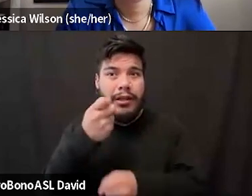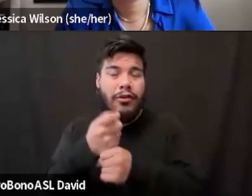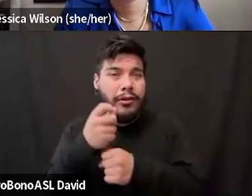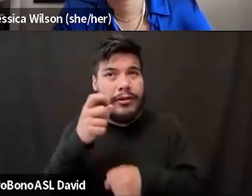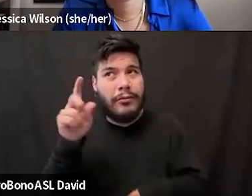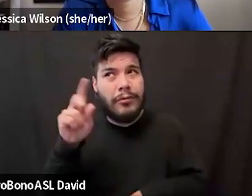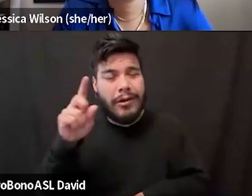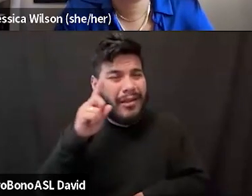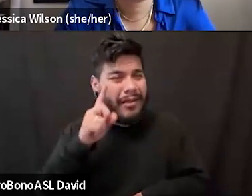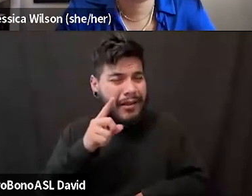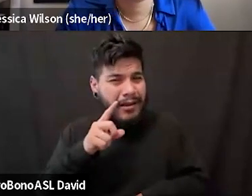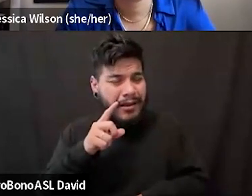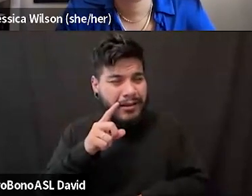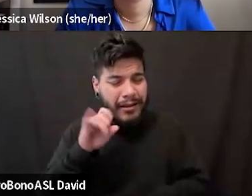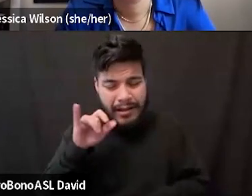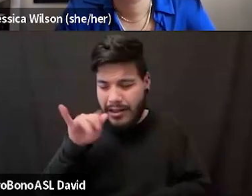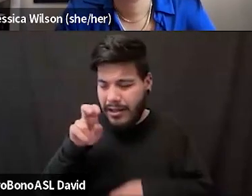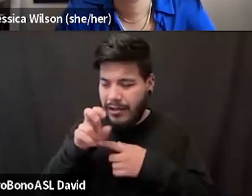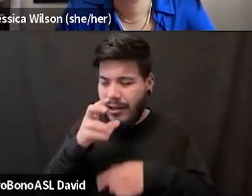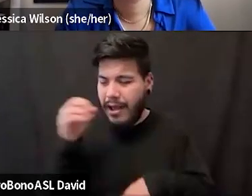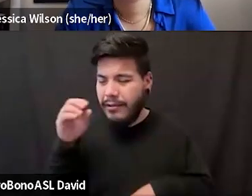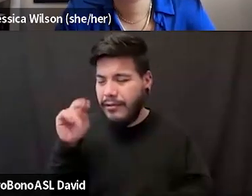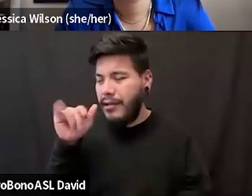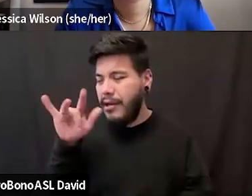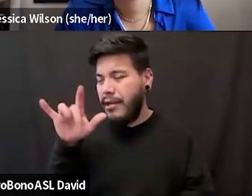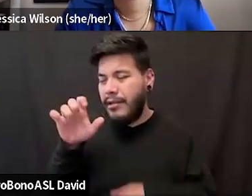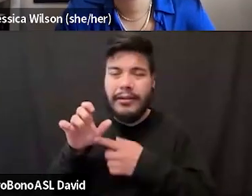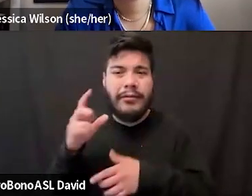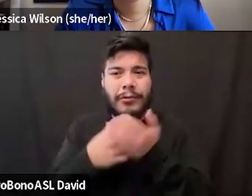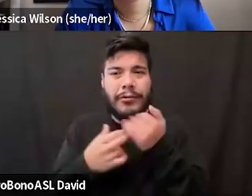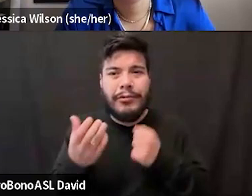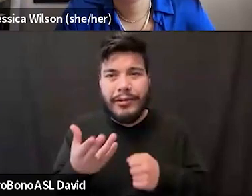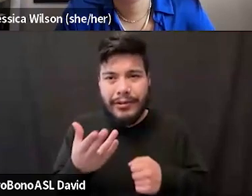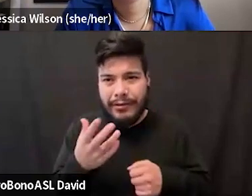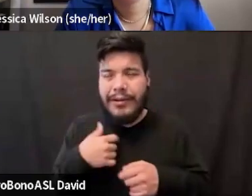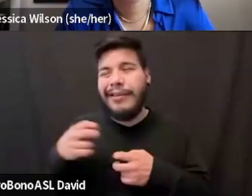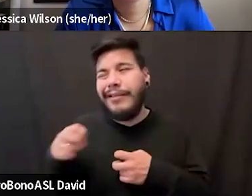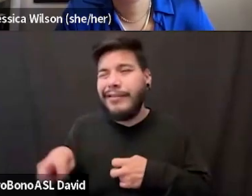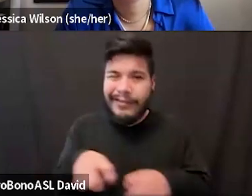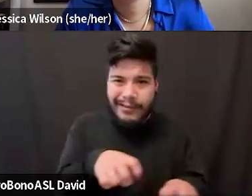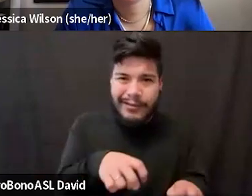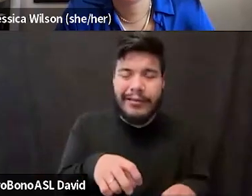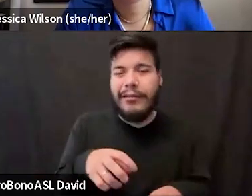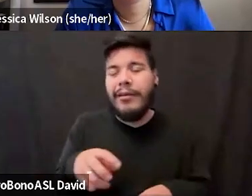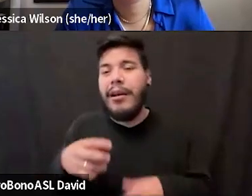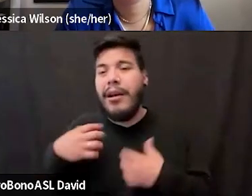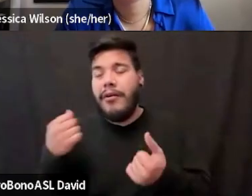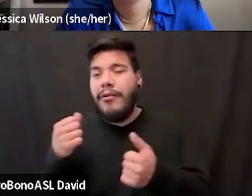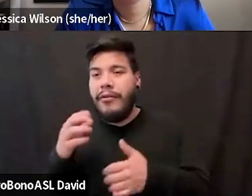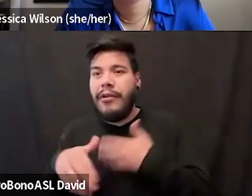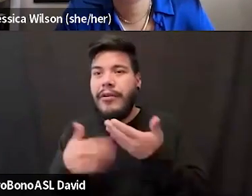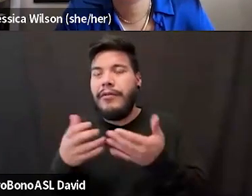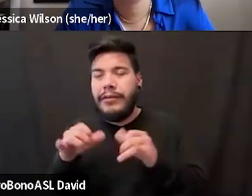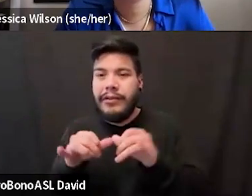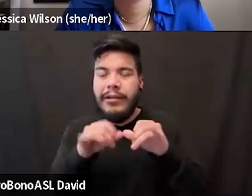and I think Elaine, I saw and Natalie, uh, were there as I transitioned away from health at every size, because I found the